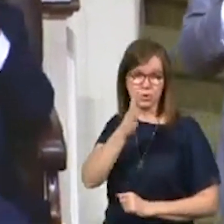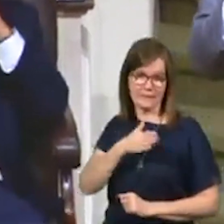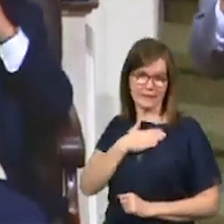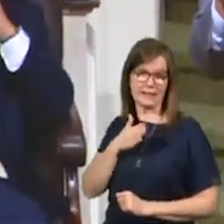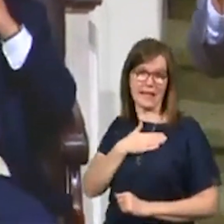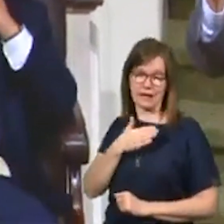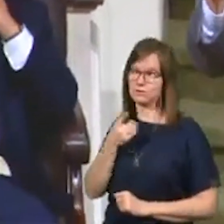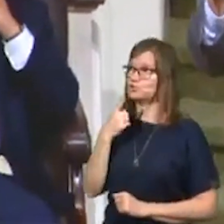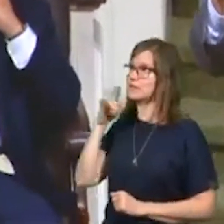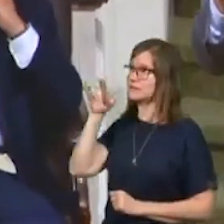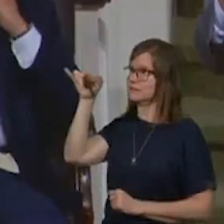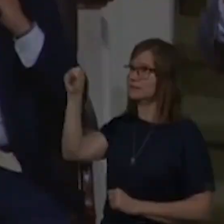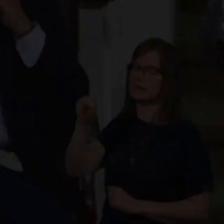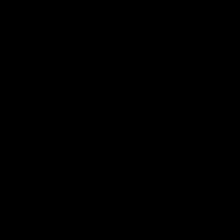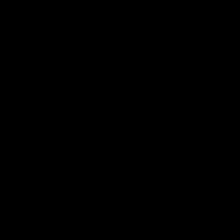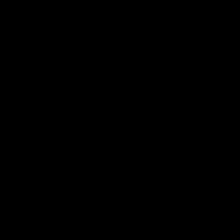that you said yes to Jesus Christ.